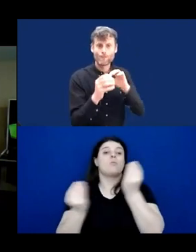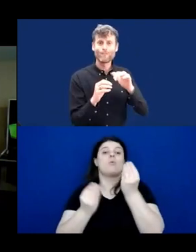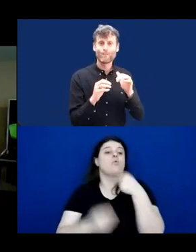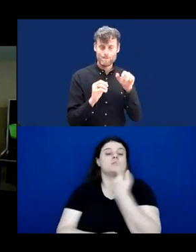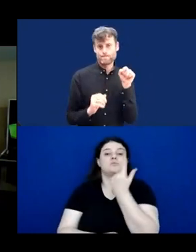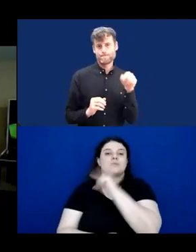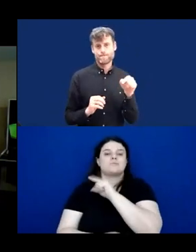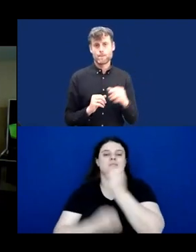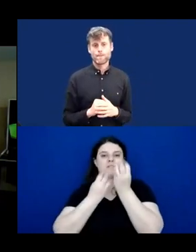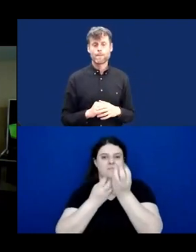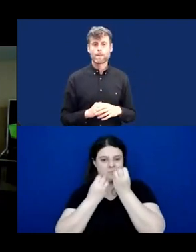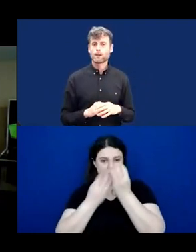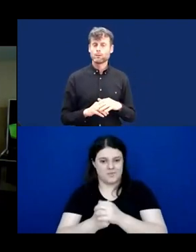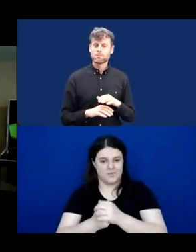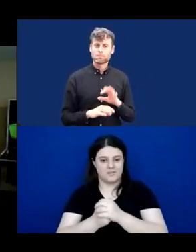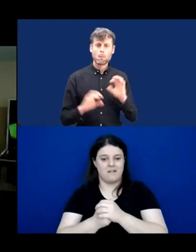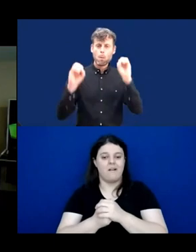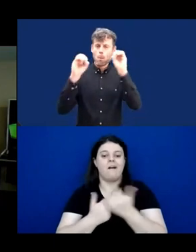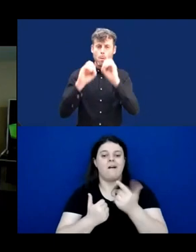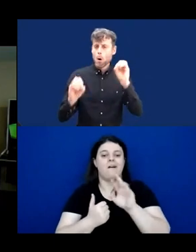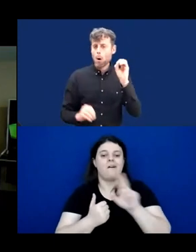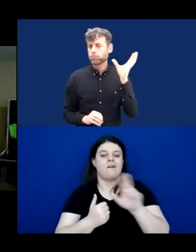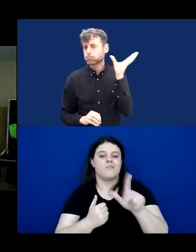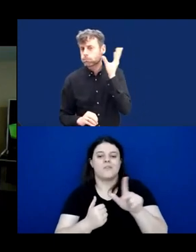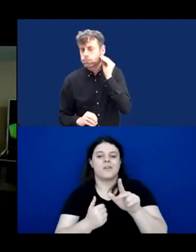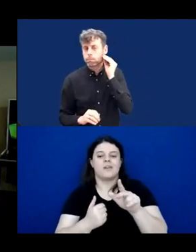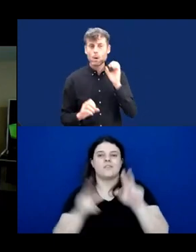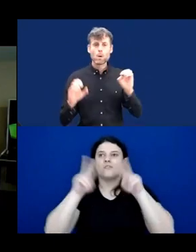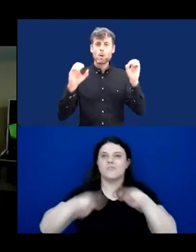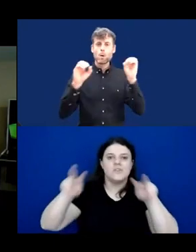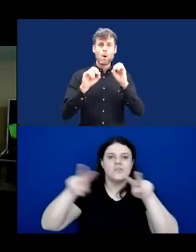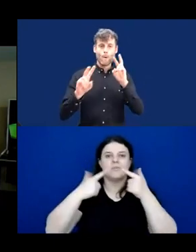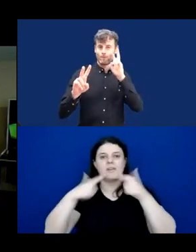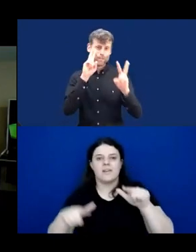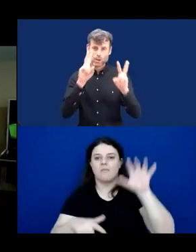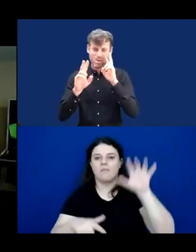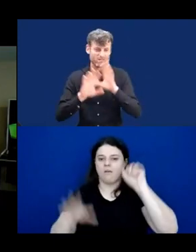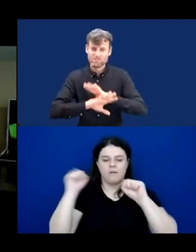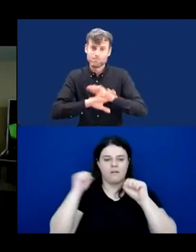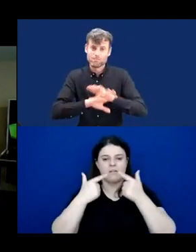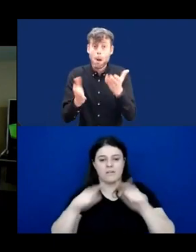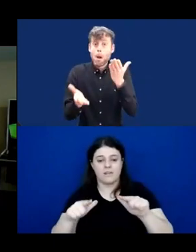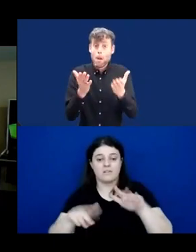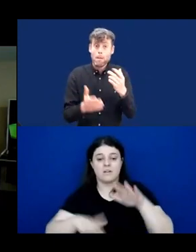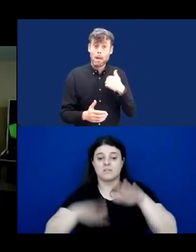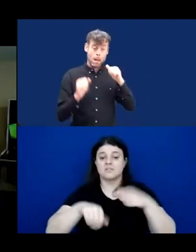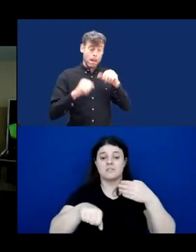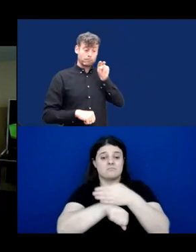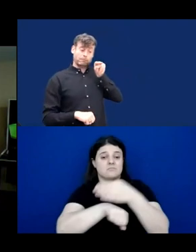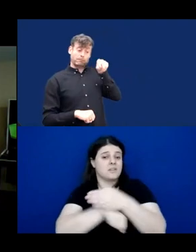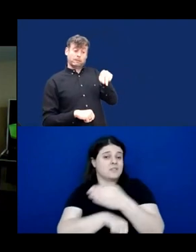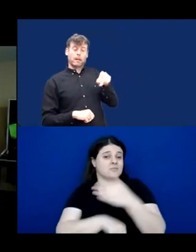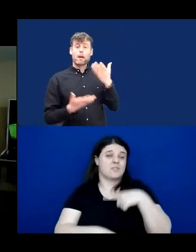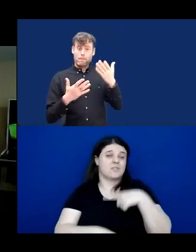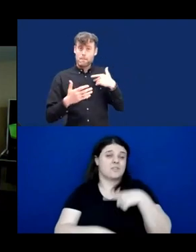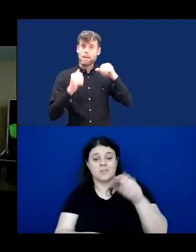auditory language or visual language that we may or may not have access to, right? Or people drawing